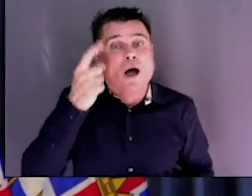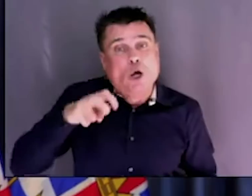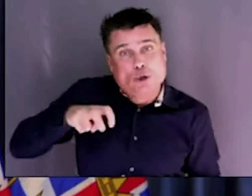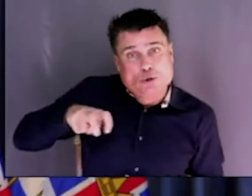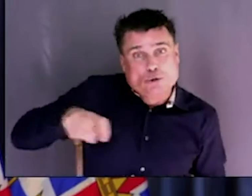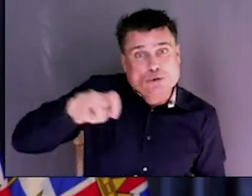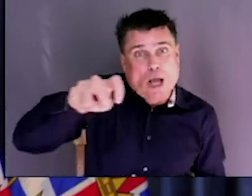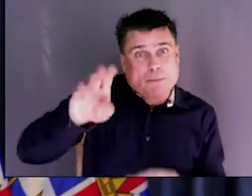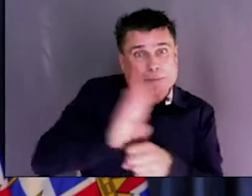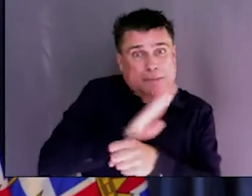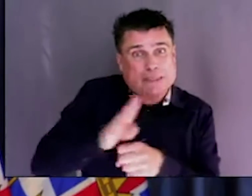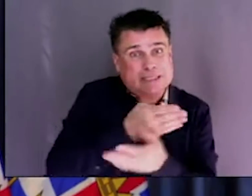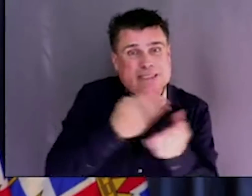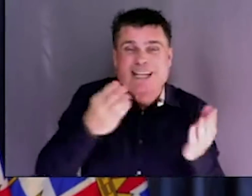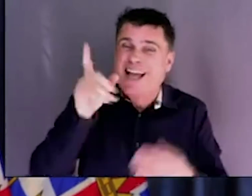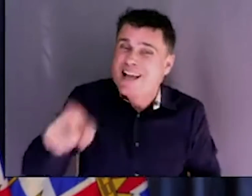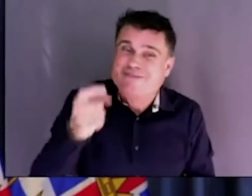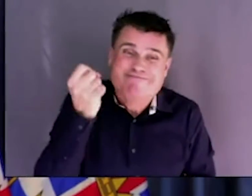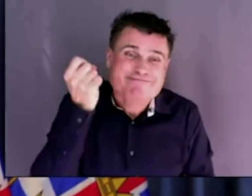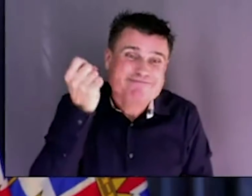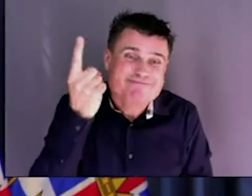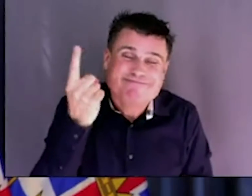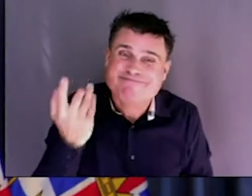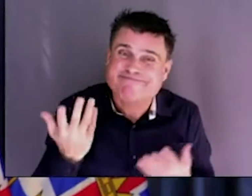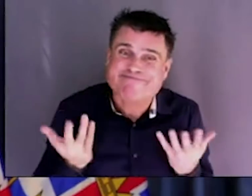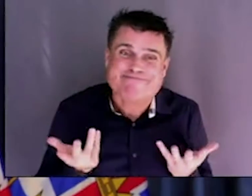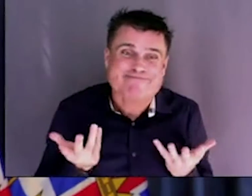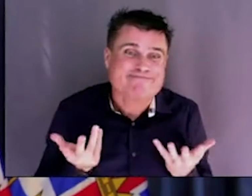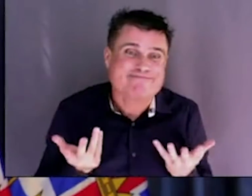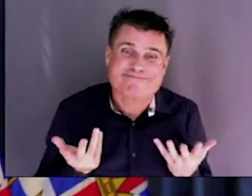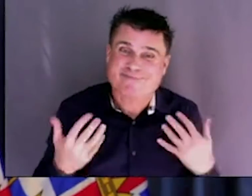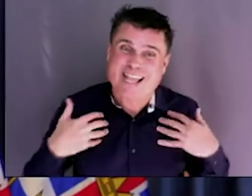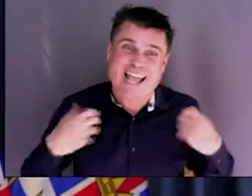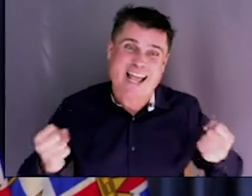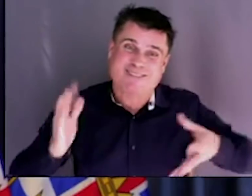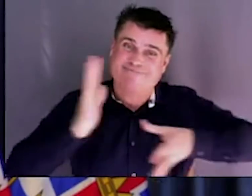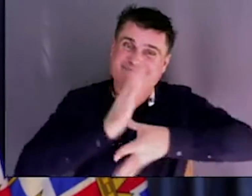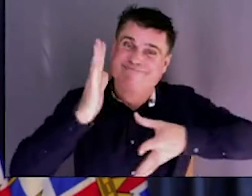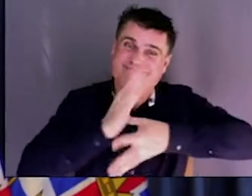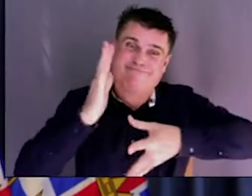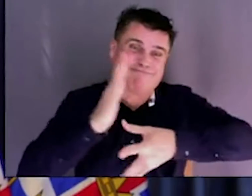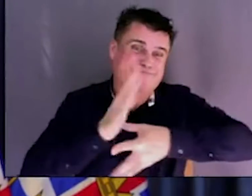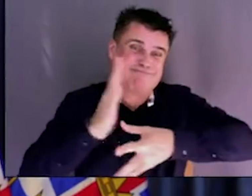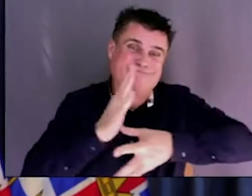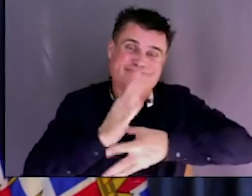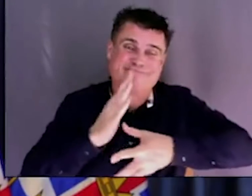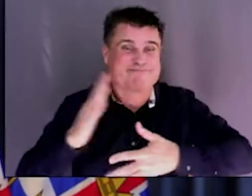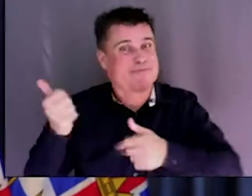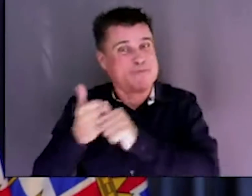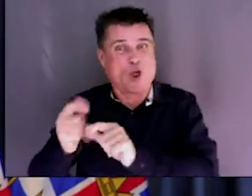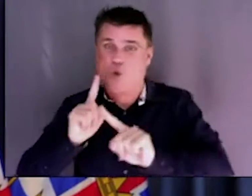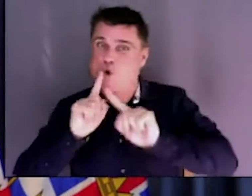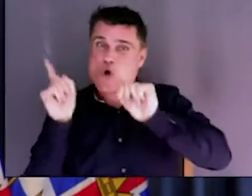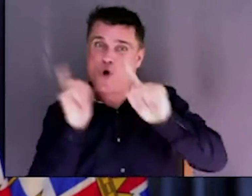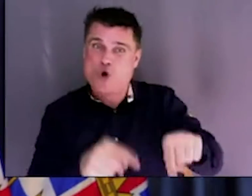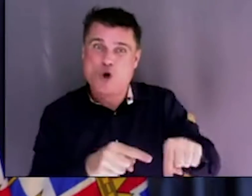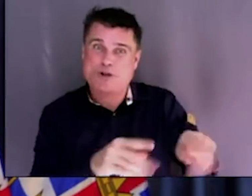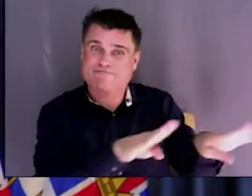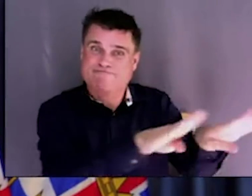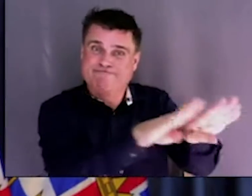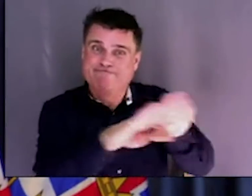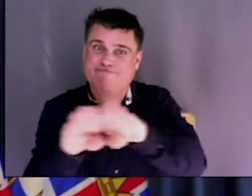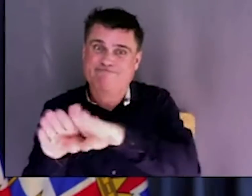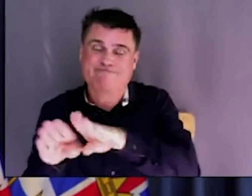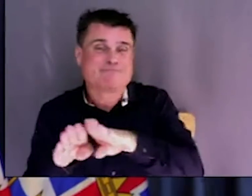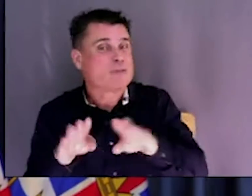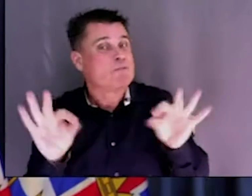internationally. Of course, we've had orders for encouraging people to stay in their own communities. This is not good news for tourism. We tried